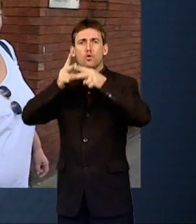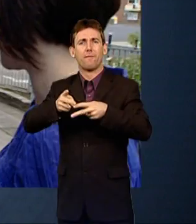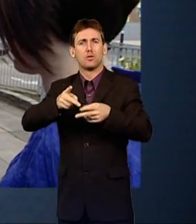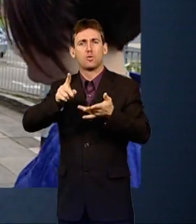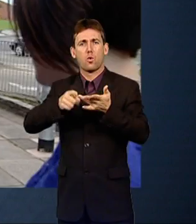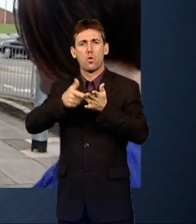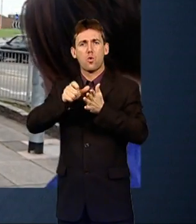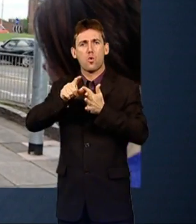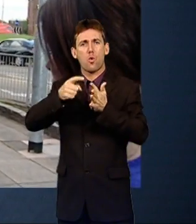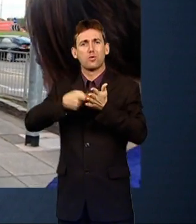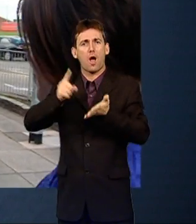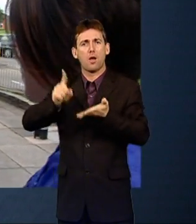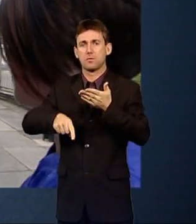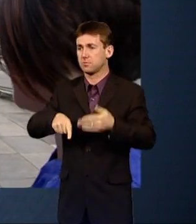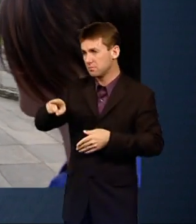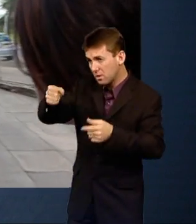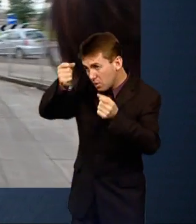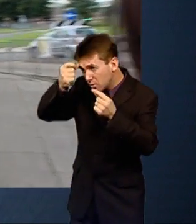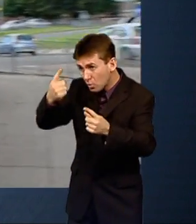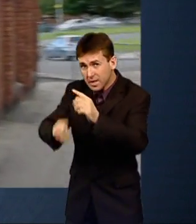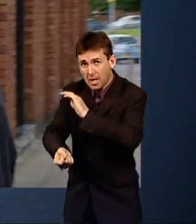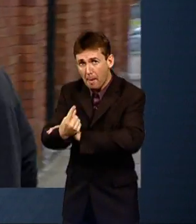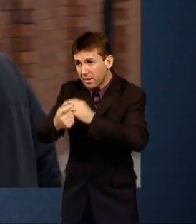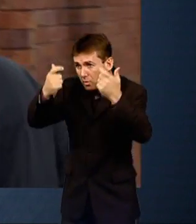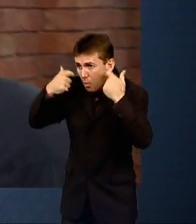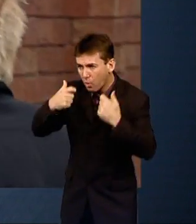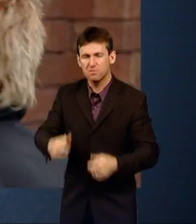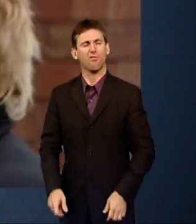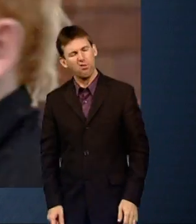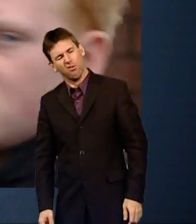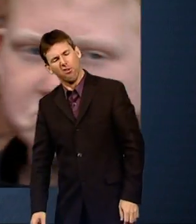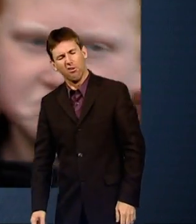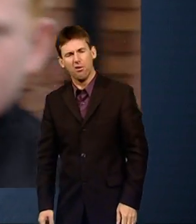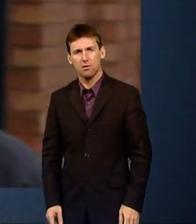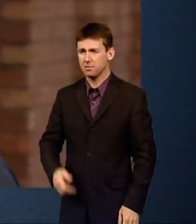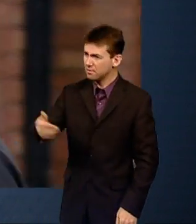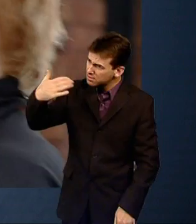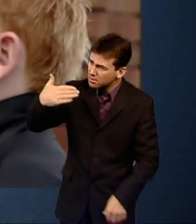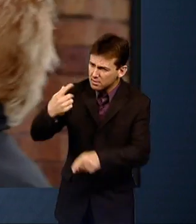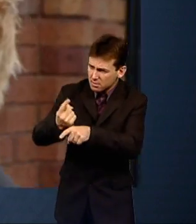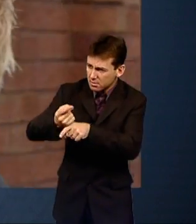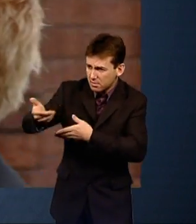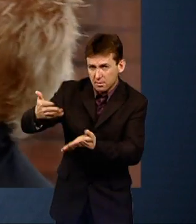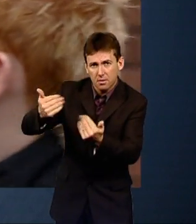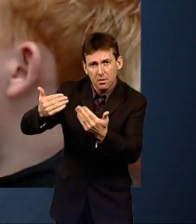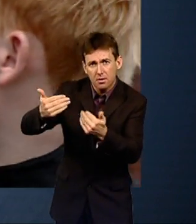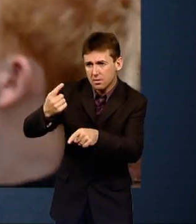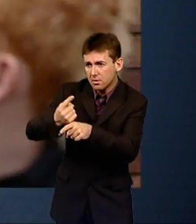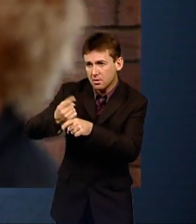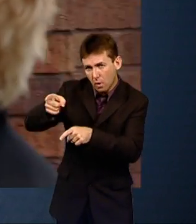understand what happened? Mm. Come tell us what you think's happened then. Tell me what you think happened.